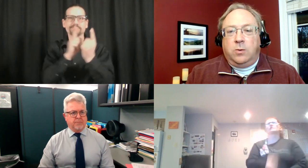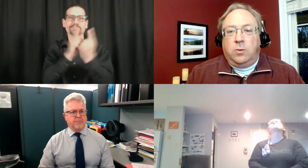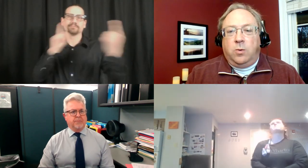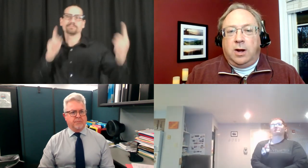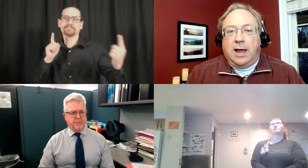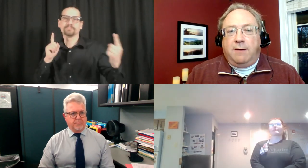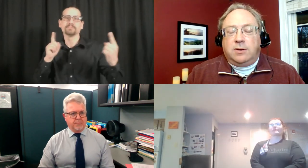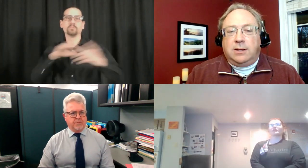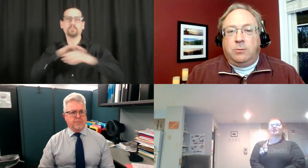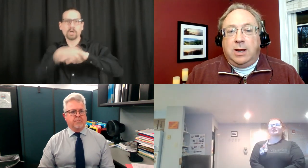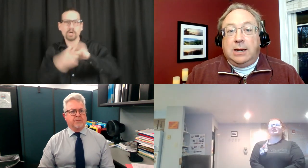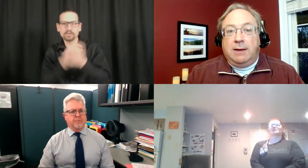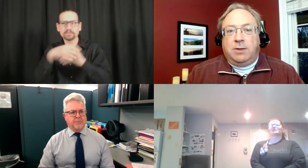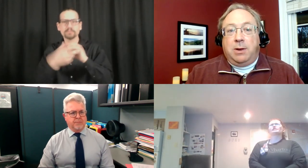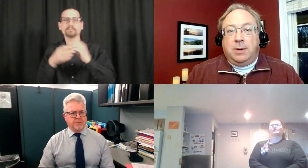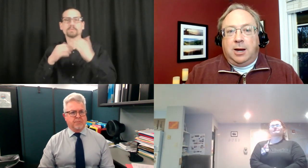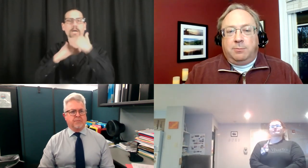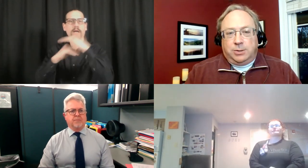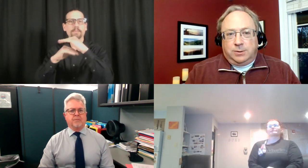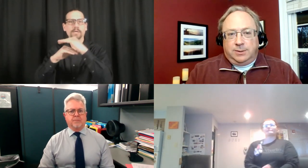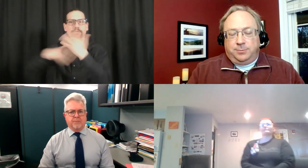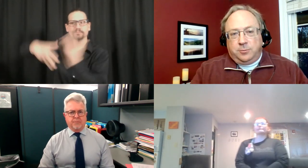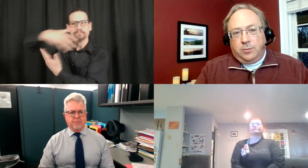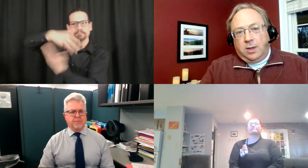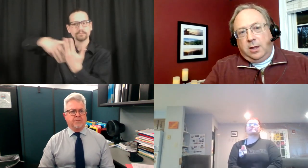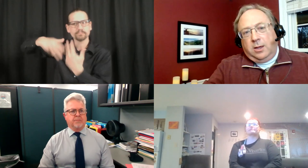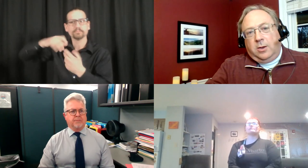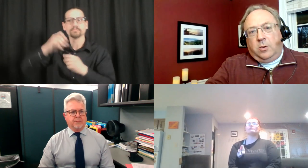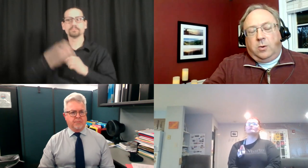when we're going to have to, we can lift the public health measures.